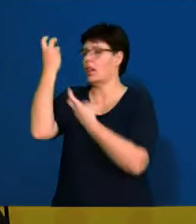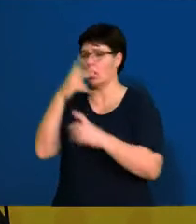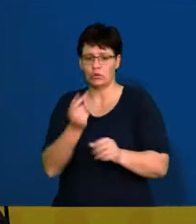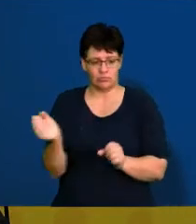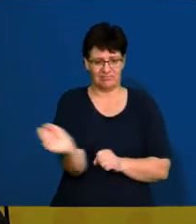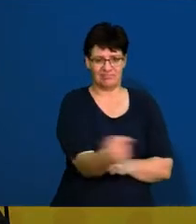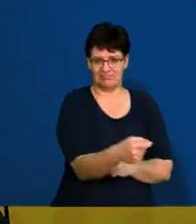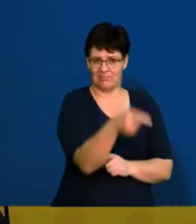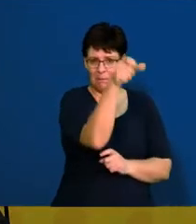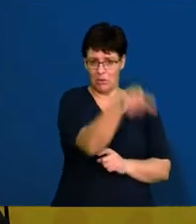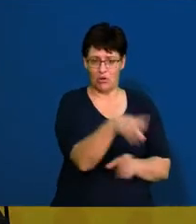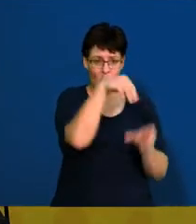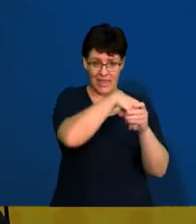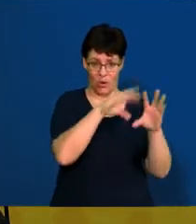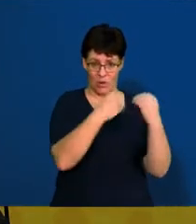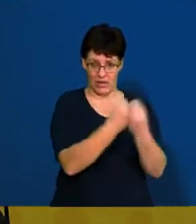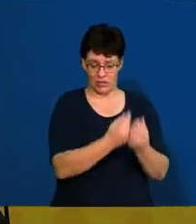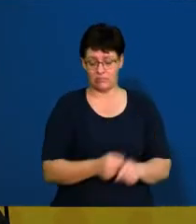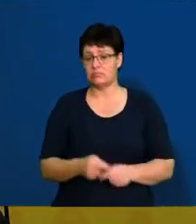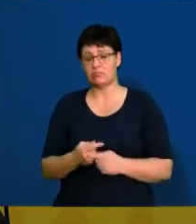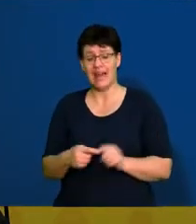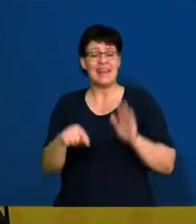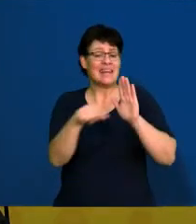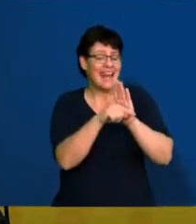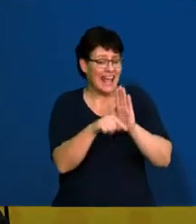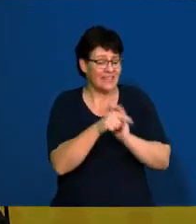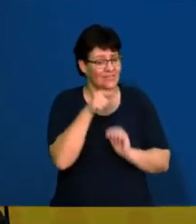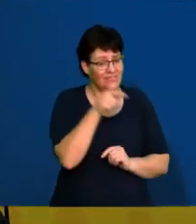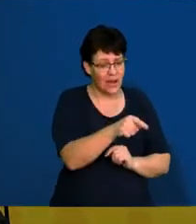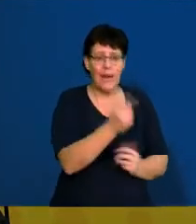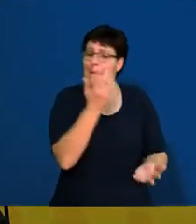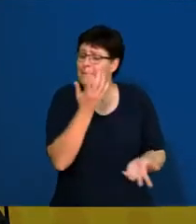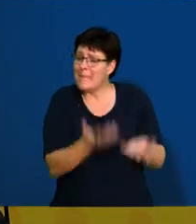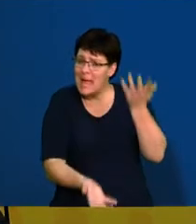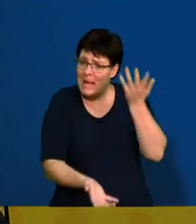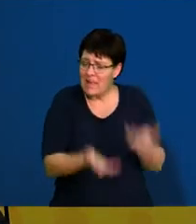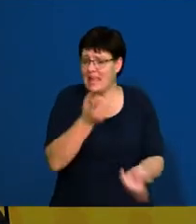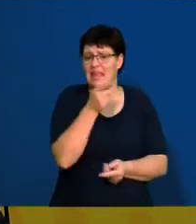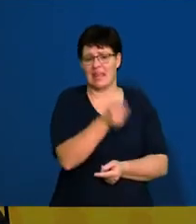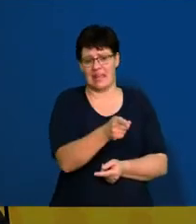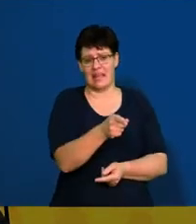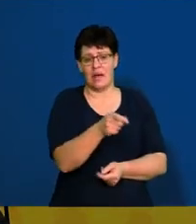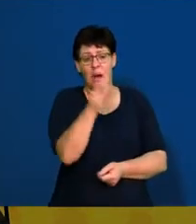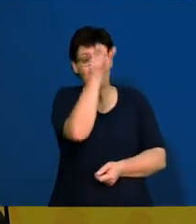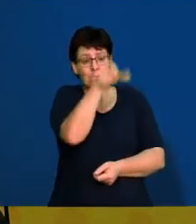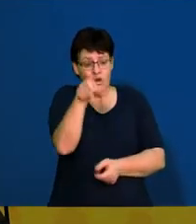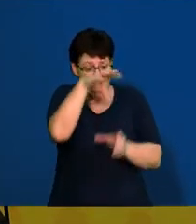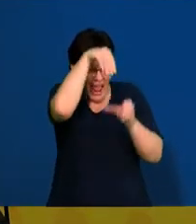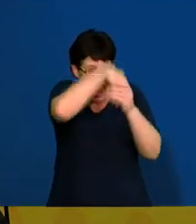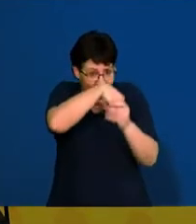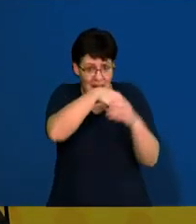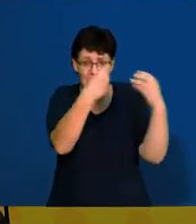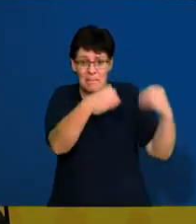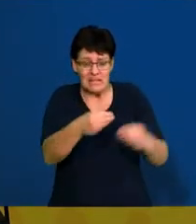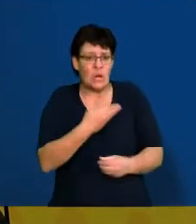fill this position that we have in the organization. A disadvantage is that we might not have the people in our